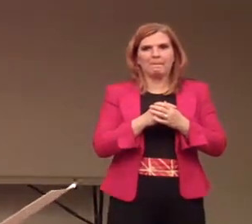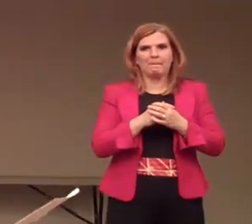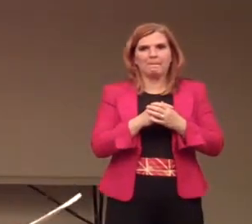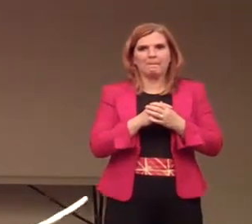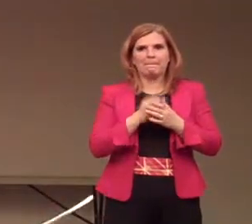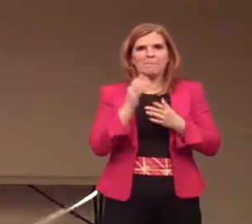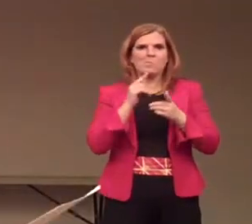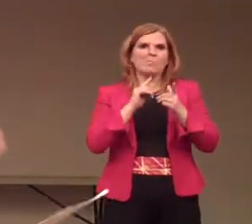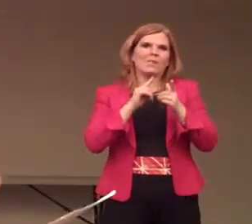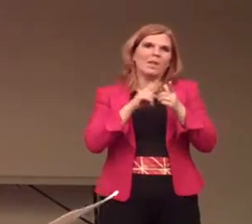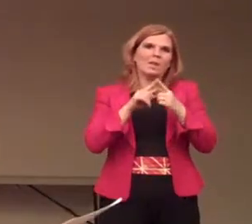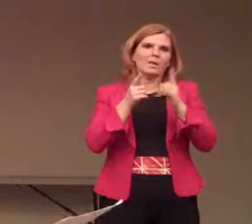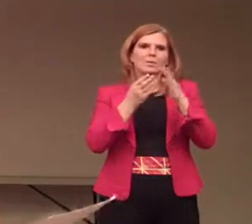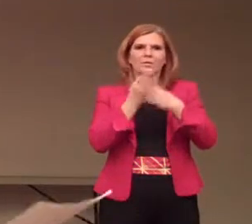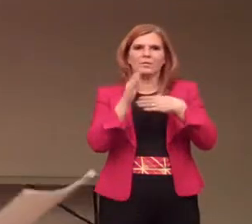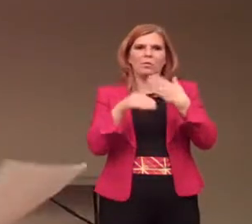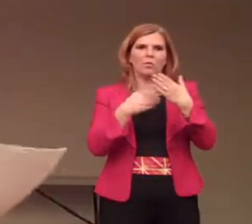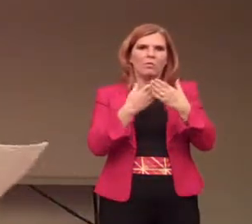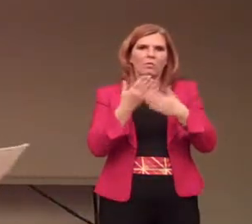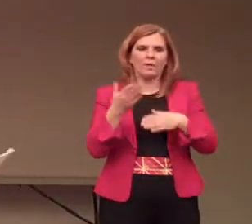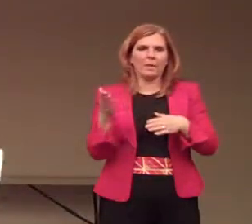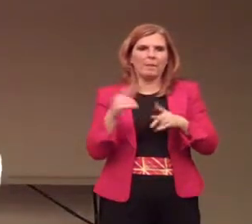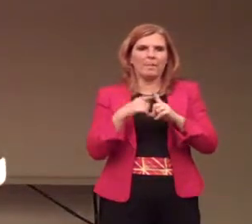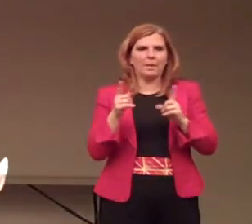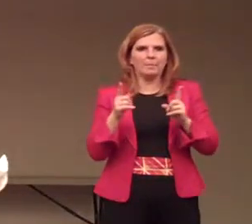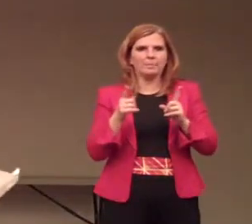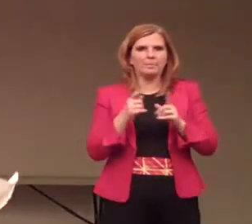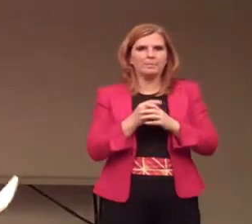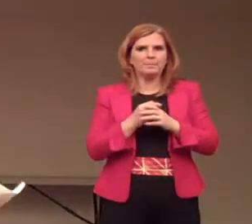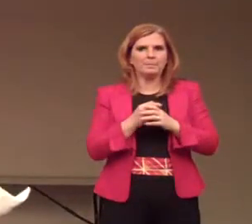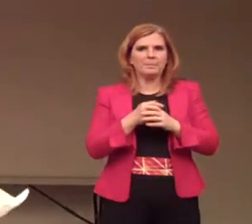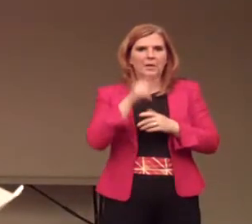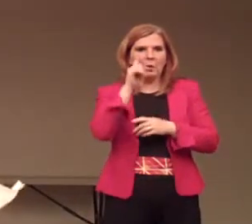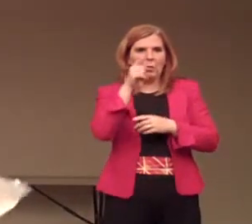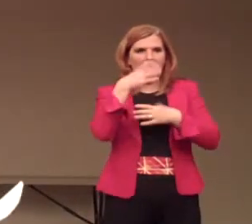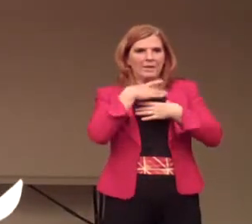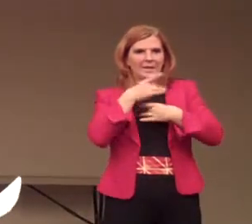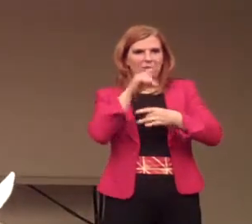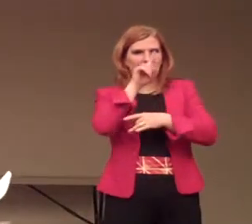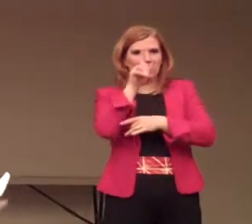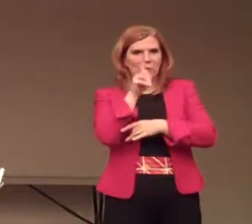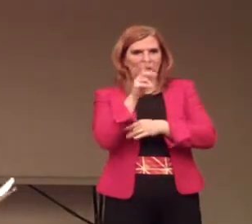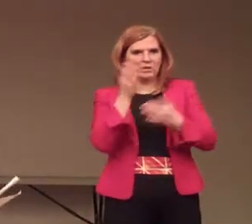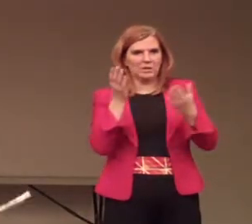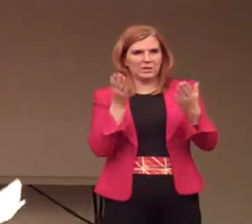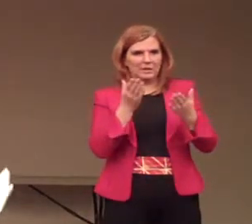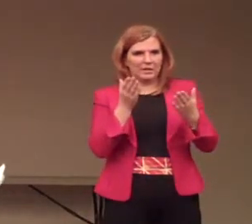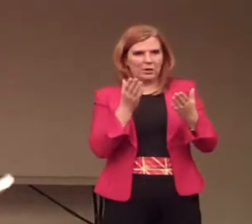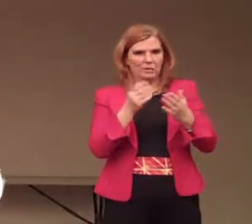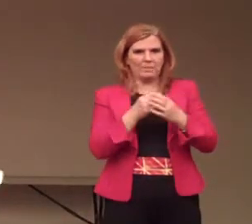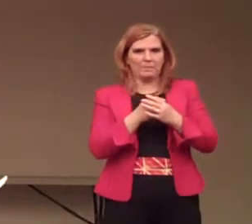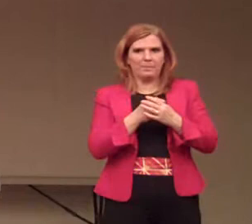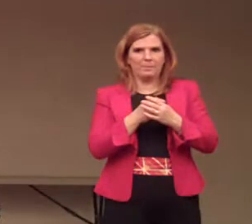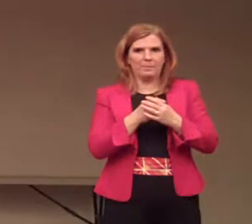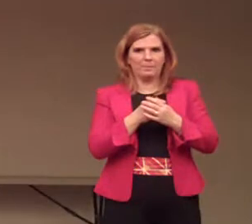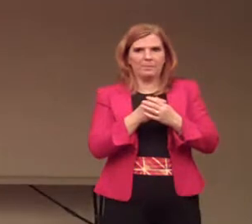And they go through this whole thing. But one of the interesting questions here, were they really